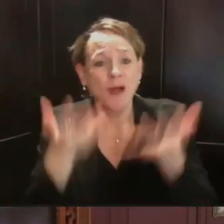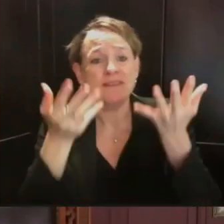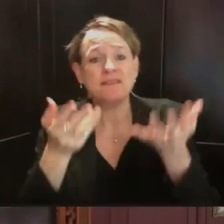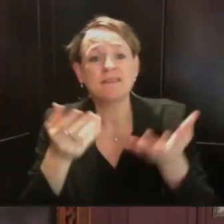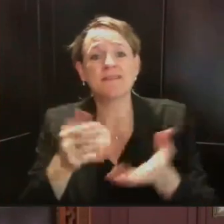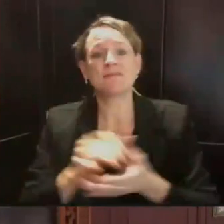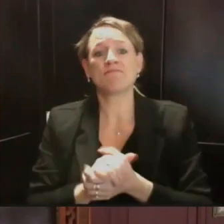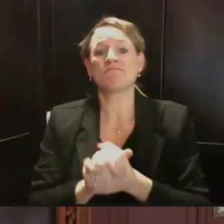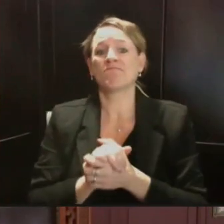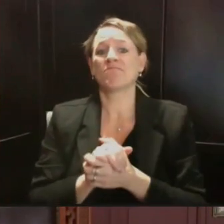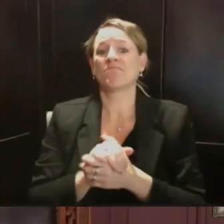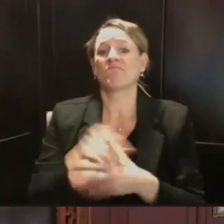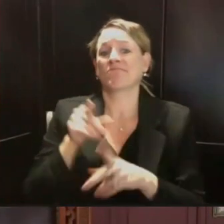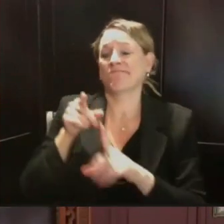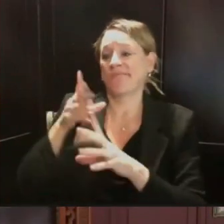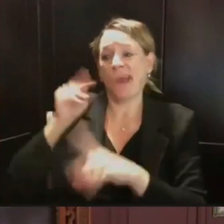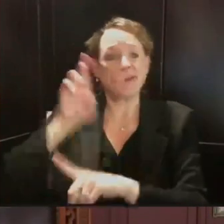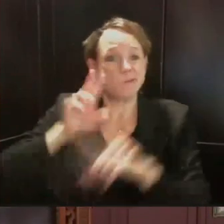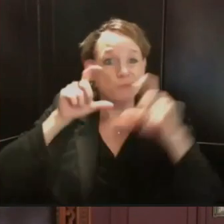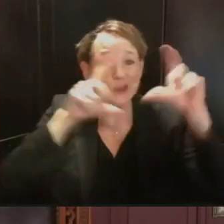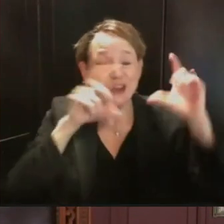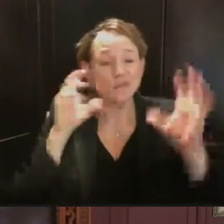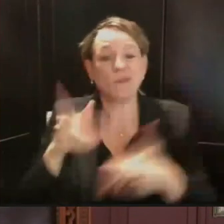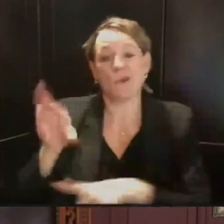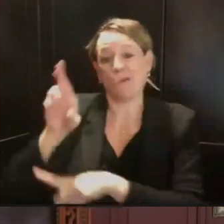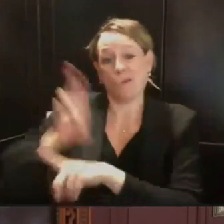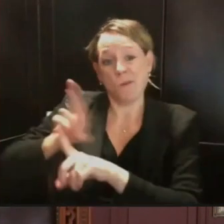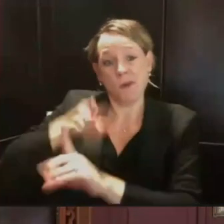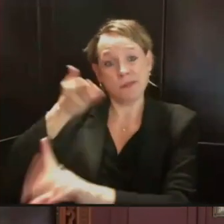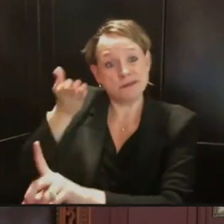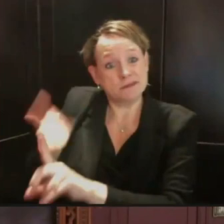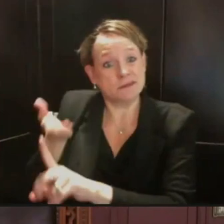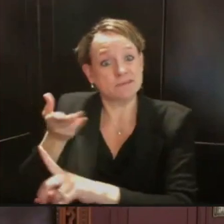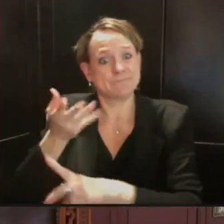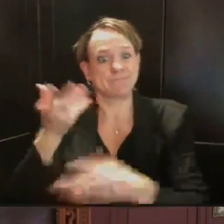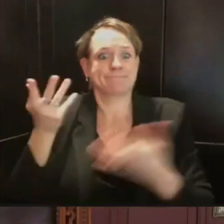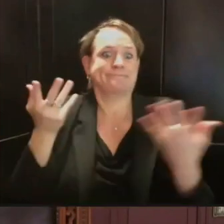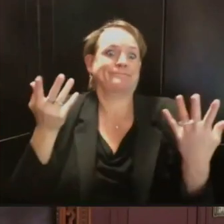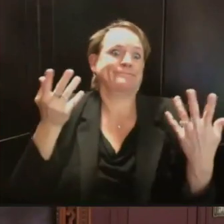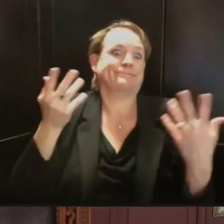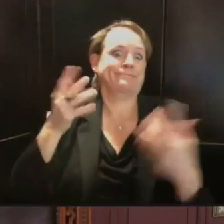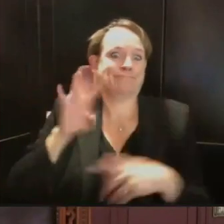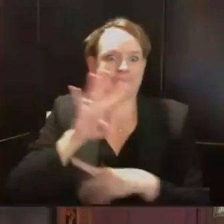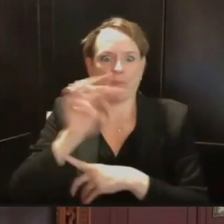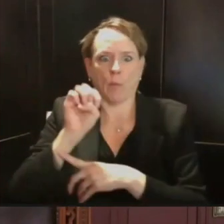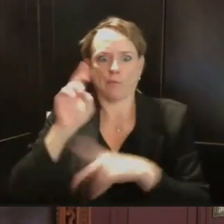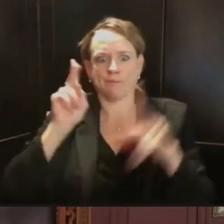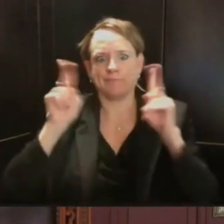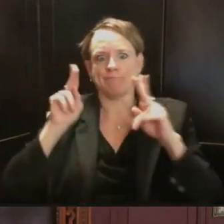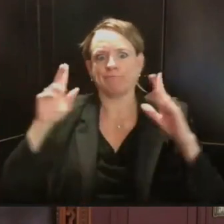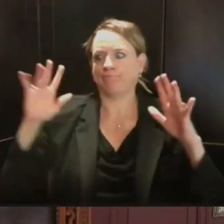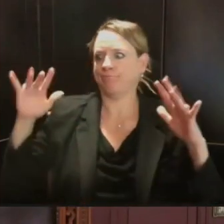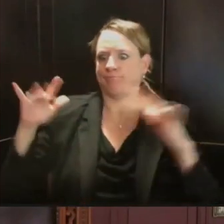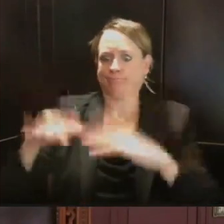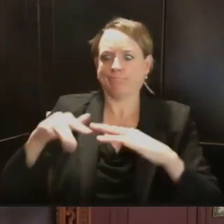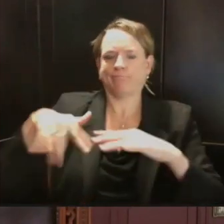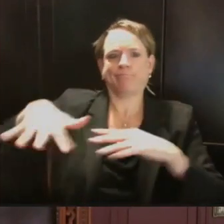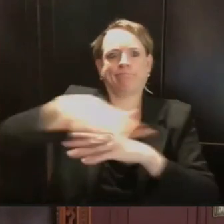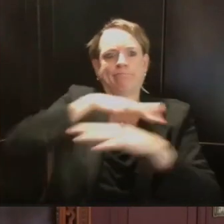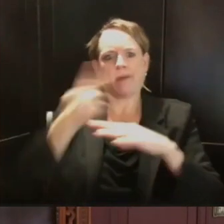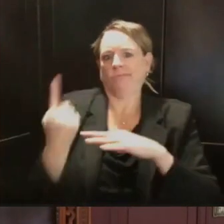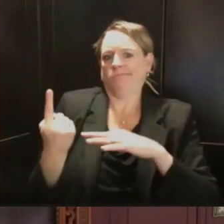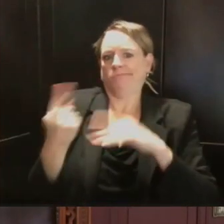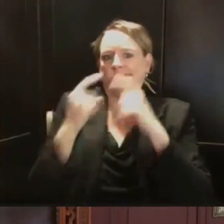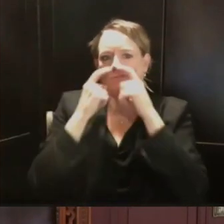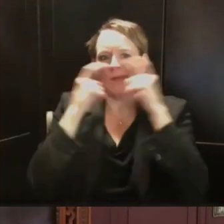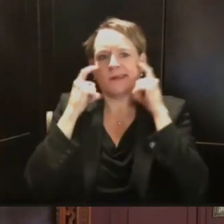a single person in the picture of maybe 40 or 50 wearing a mask. They're hugging each other. They're having a hell of a good